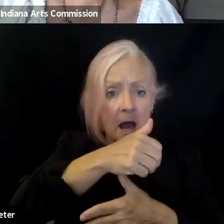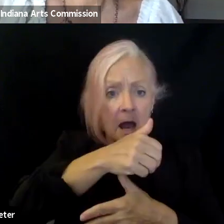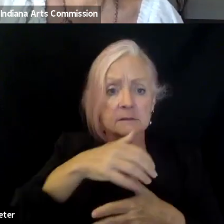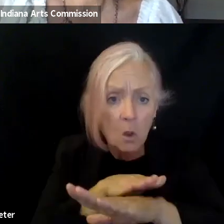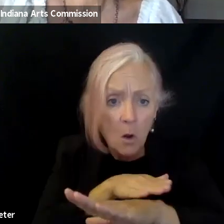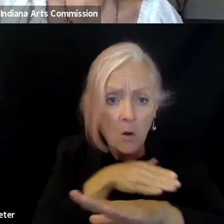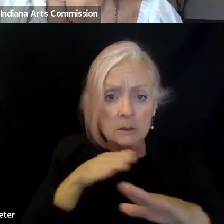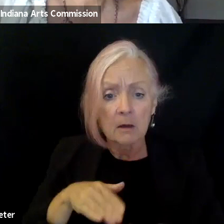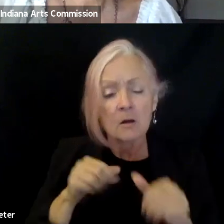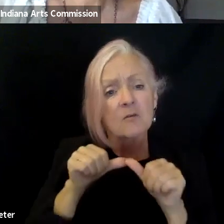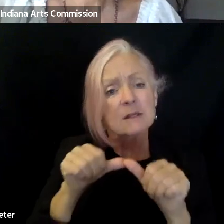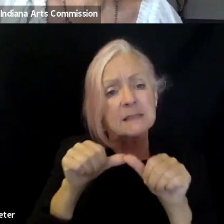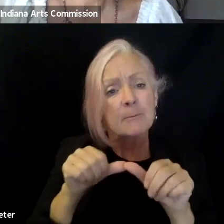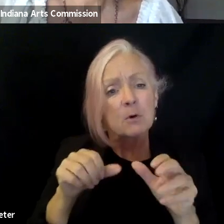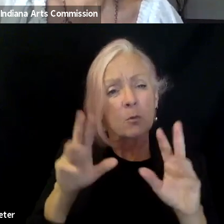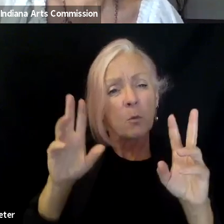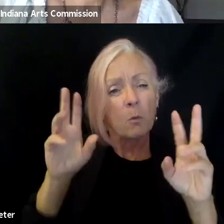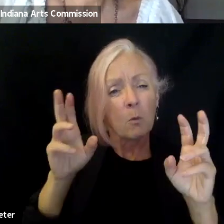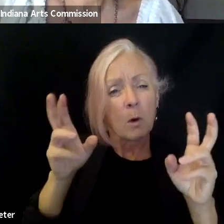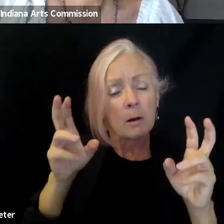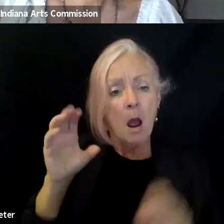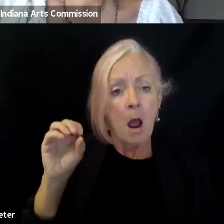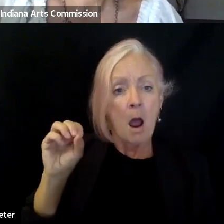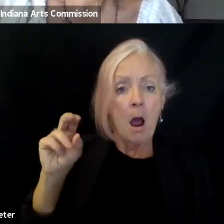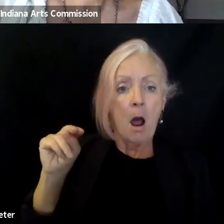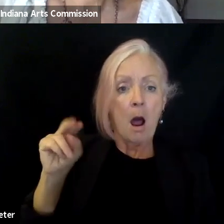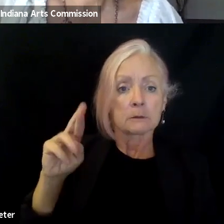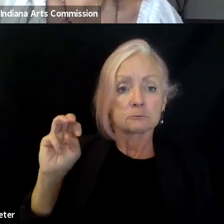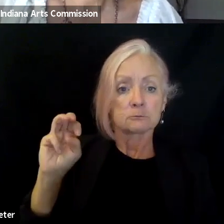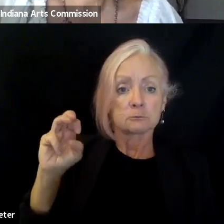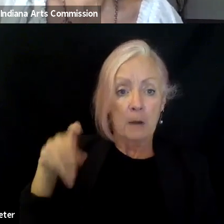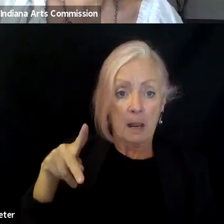OnRamp, which is a program of ours. It is, I'm going to just go ahead and share my screen.